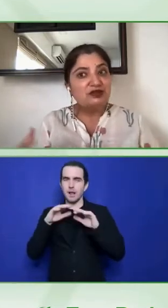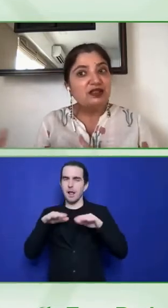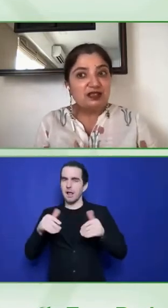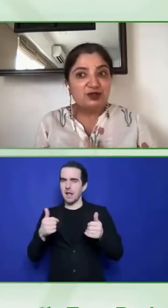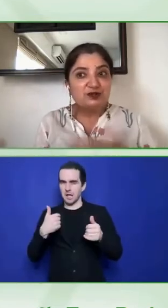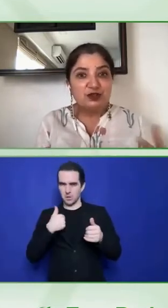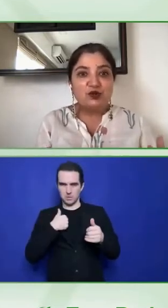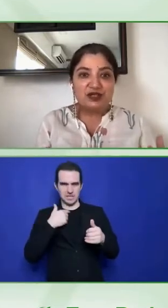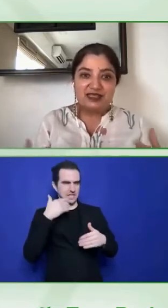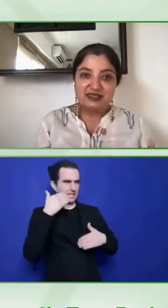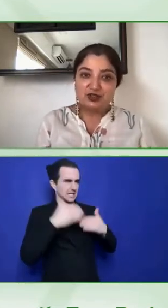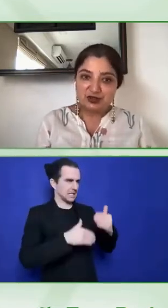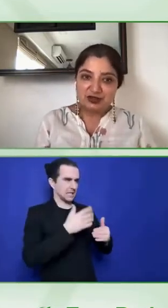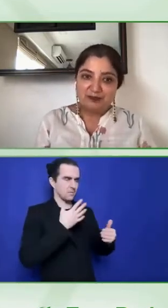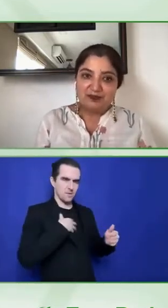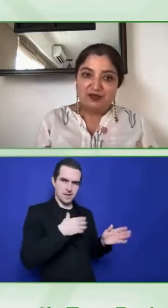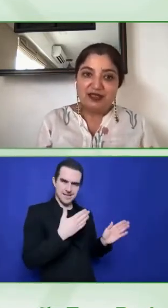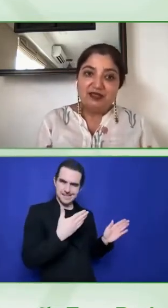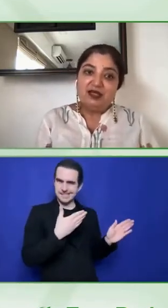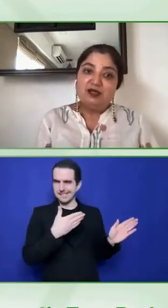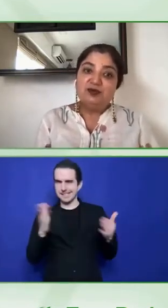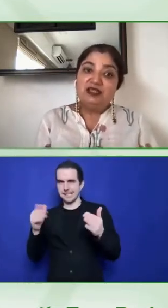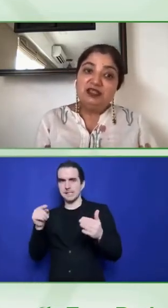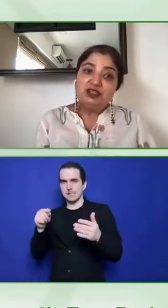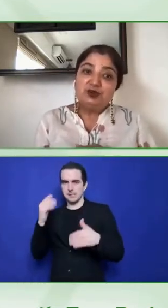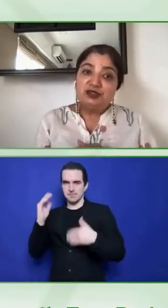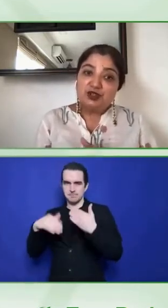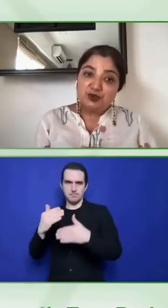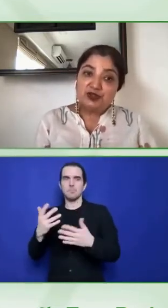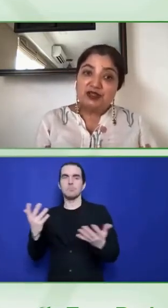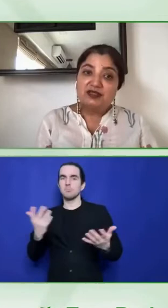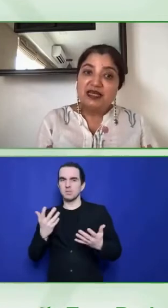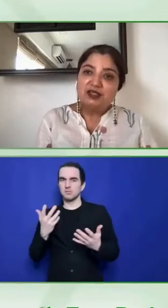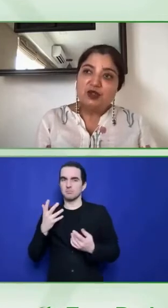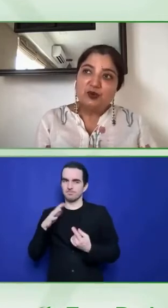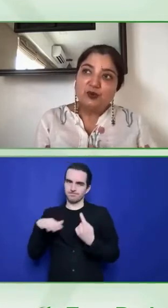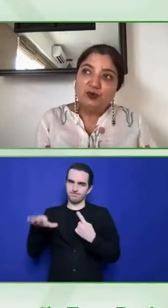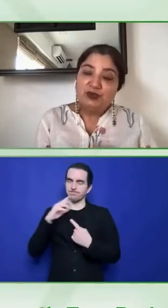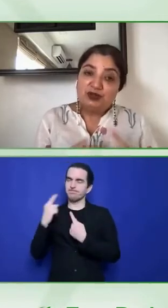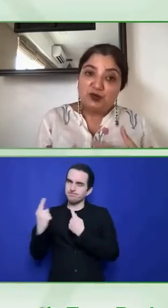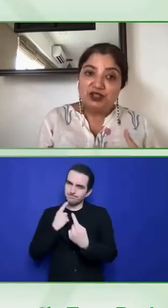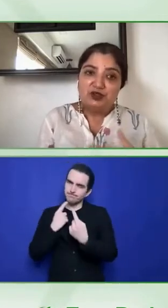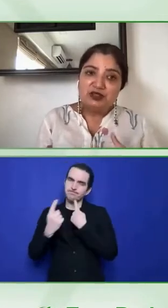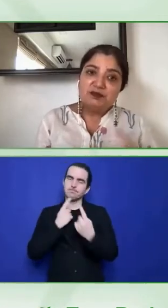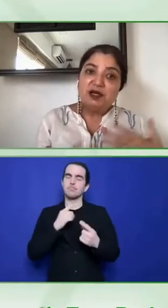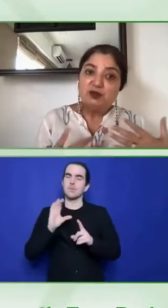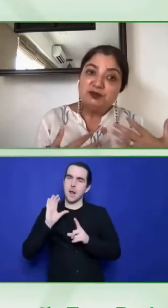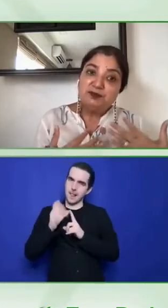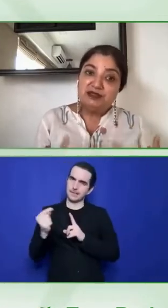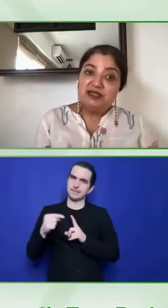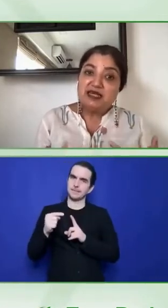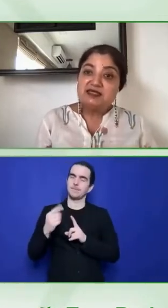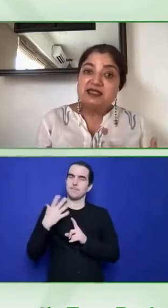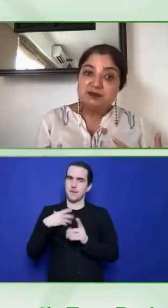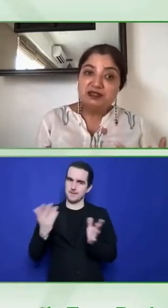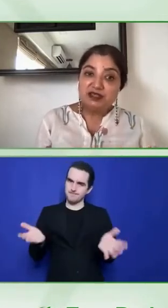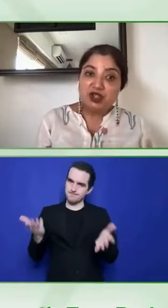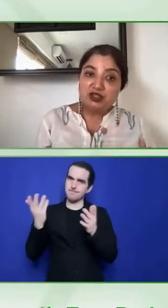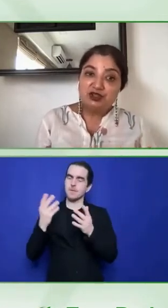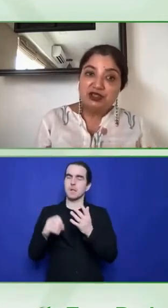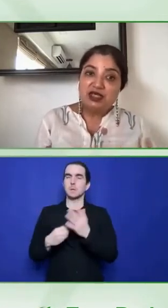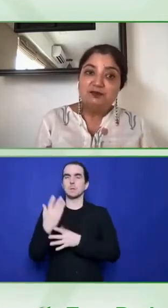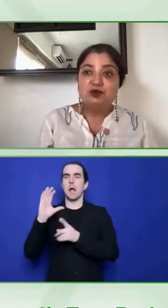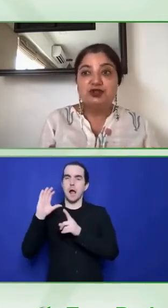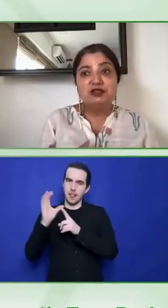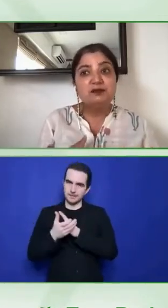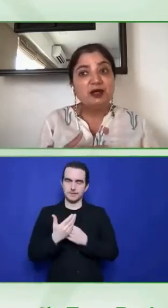to talk about the culture of the organization, right? We needed to ensure that we were talking to them about building accessible